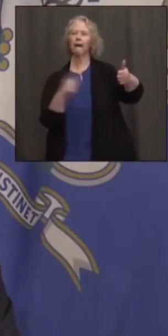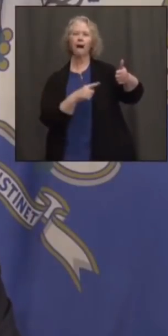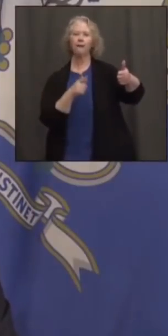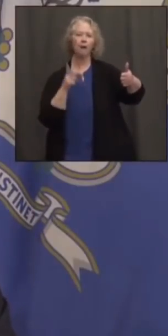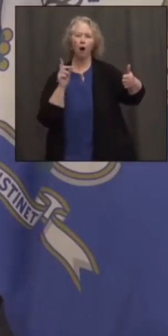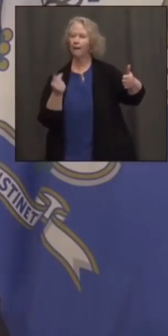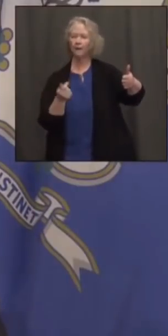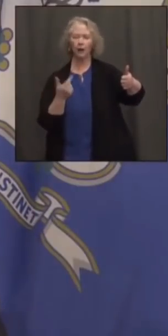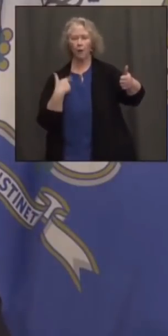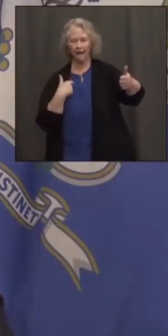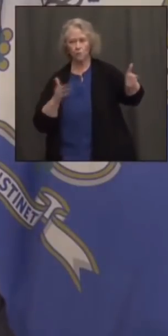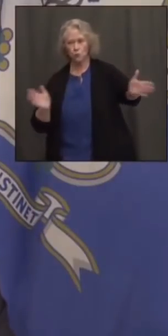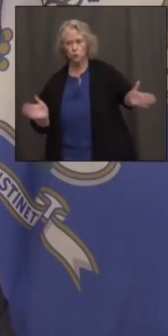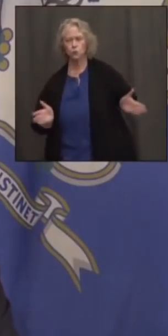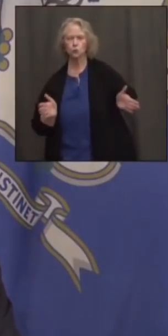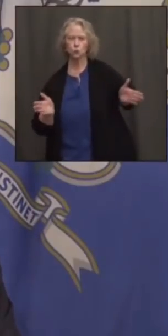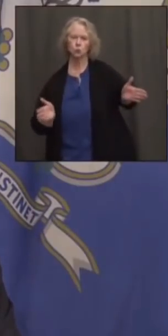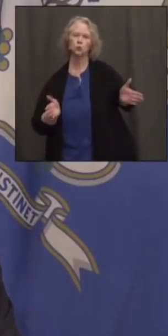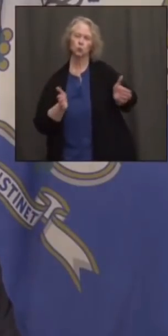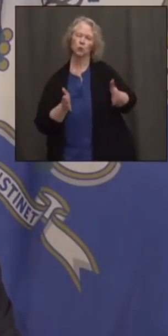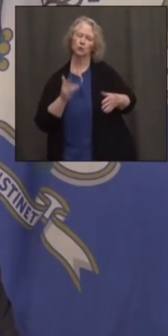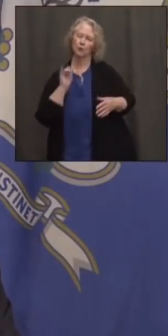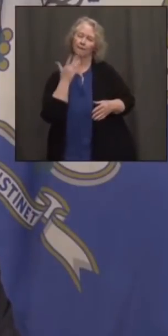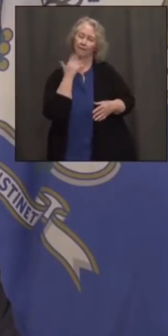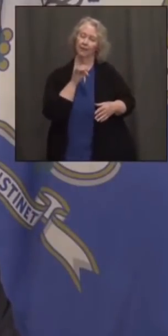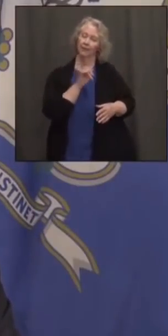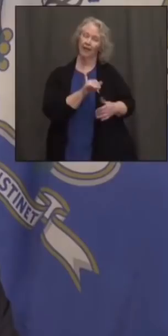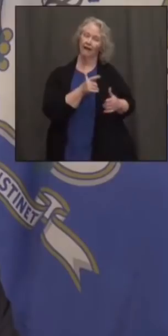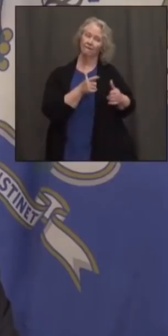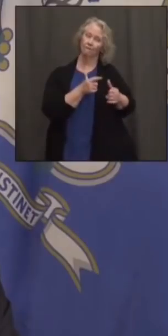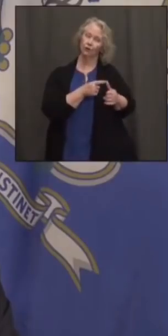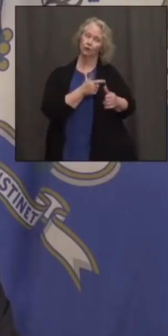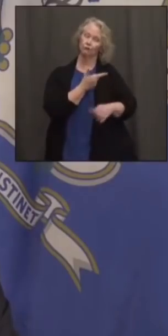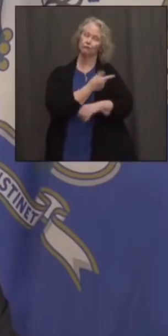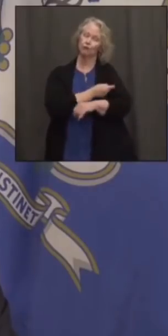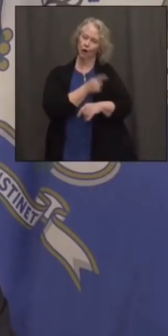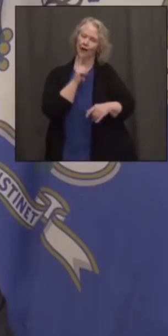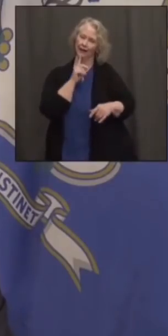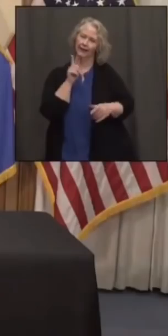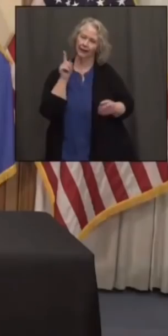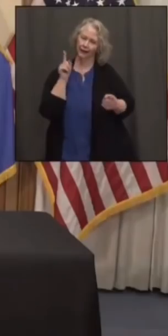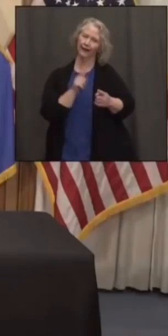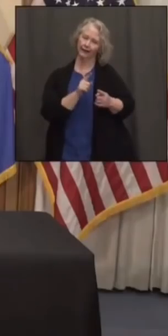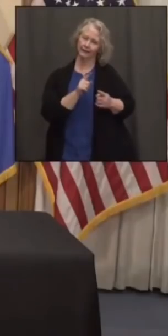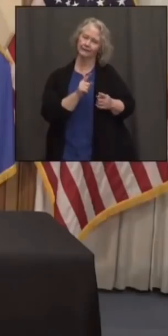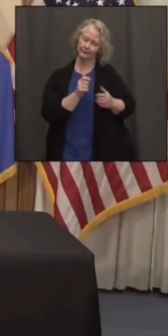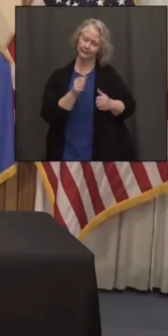So that's why that first shot has gone down a little bit over the last few weeks.